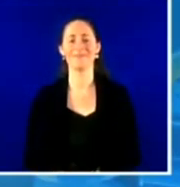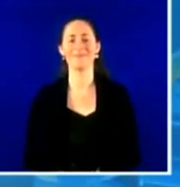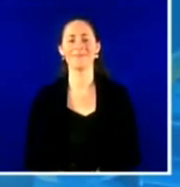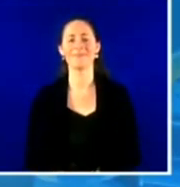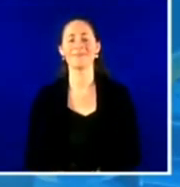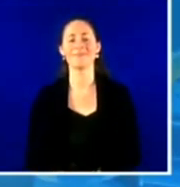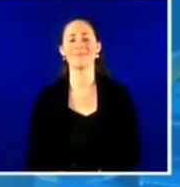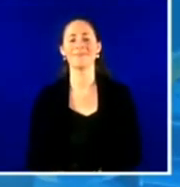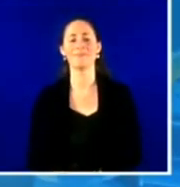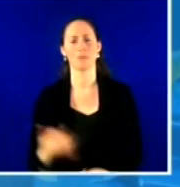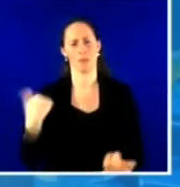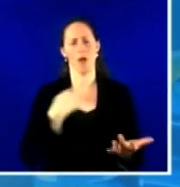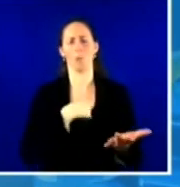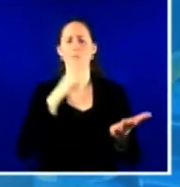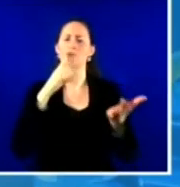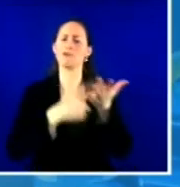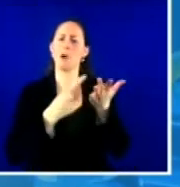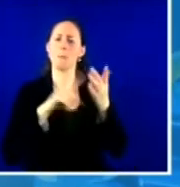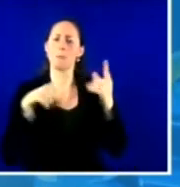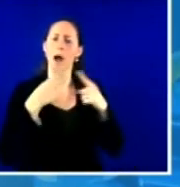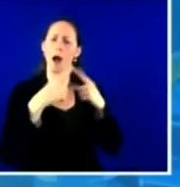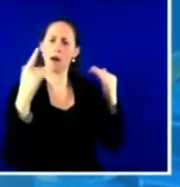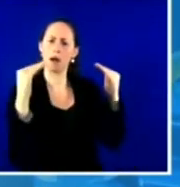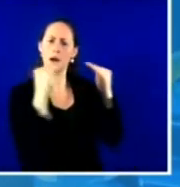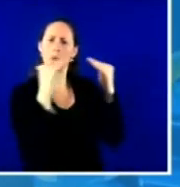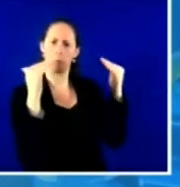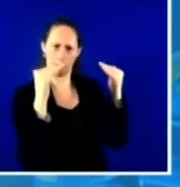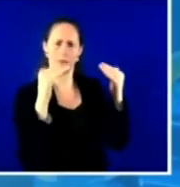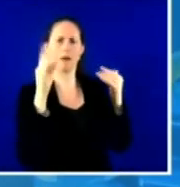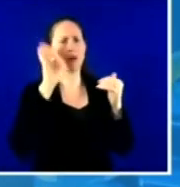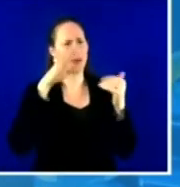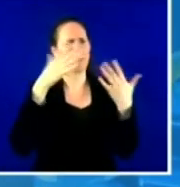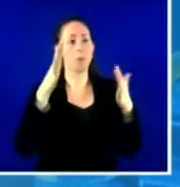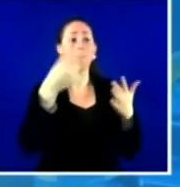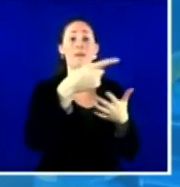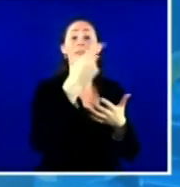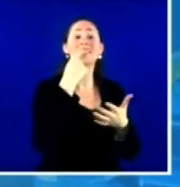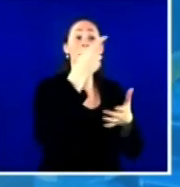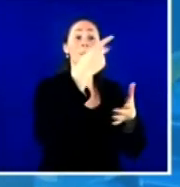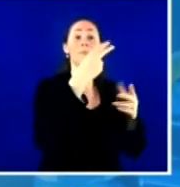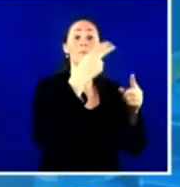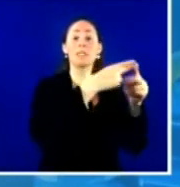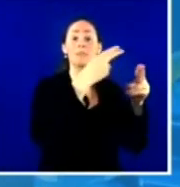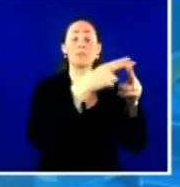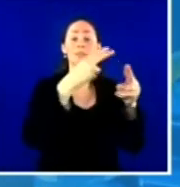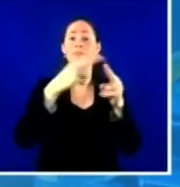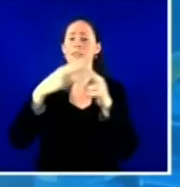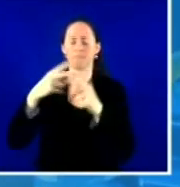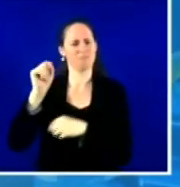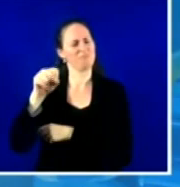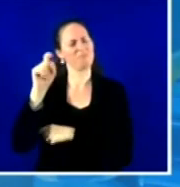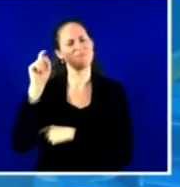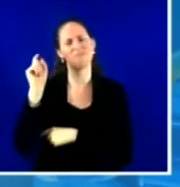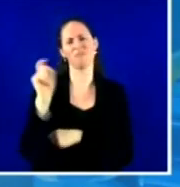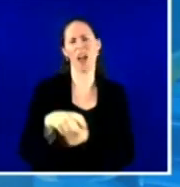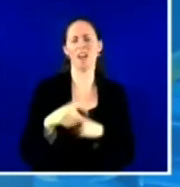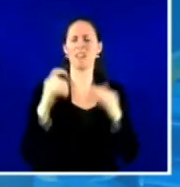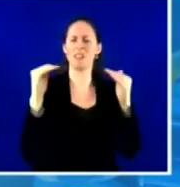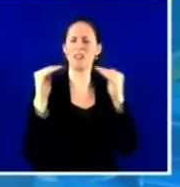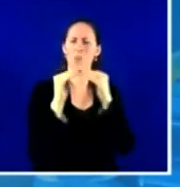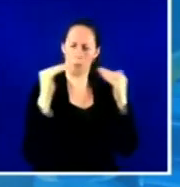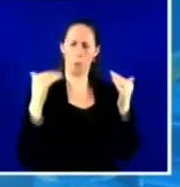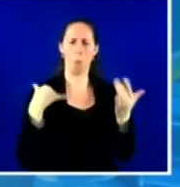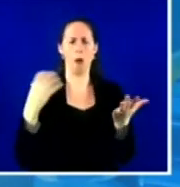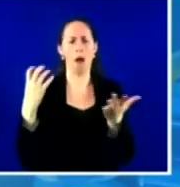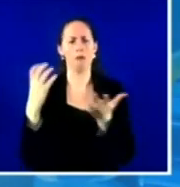which, you know, everyone has mentioned because we know it needs to be at the center. So I'm just going to take a couple of moments for reflection and then